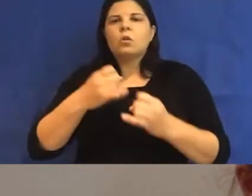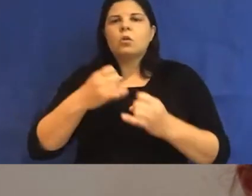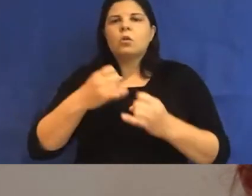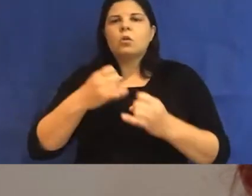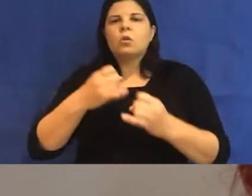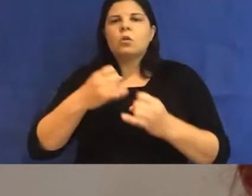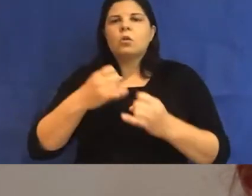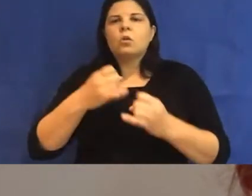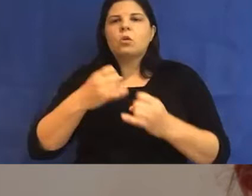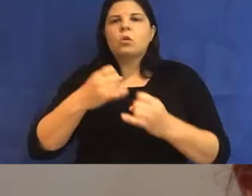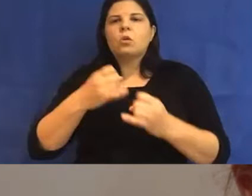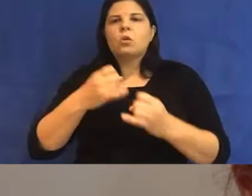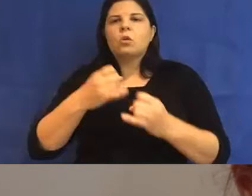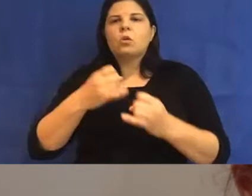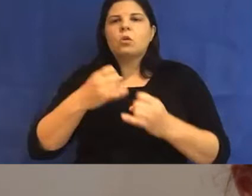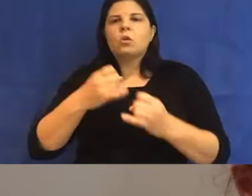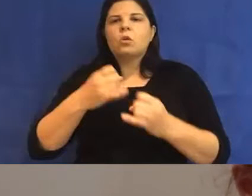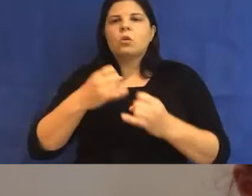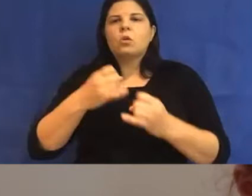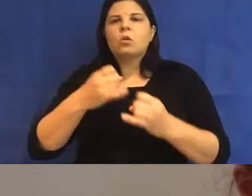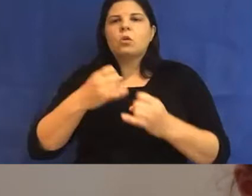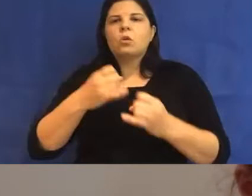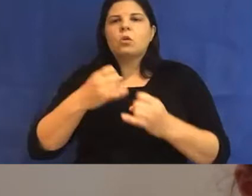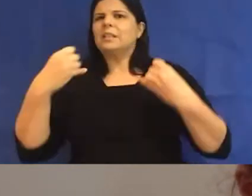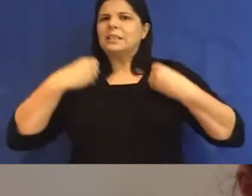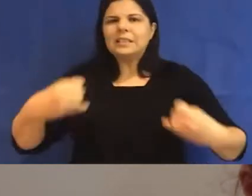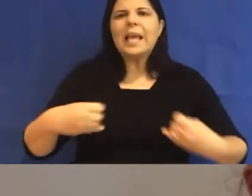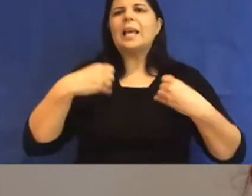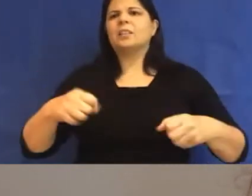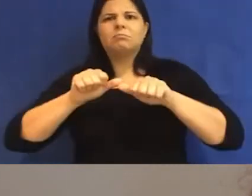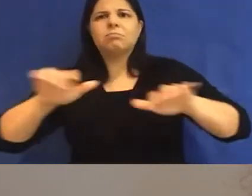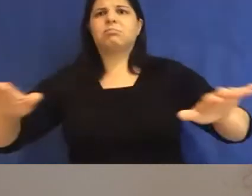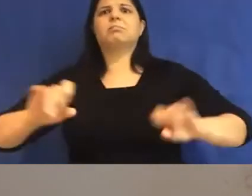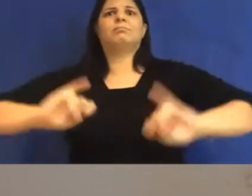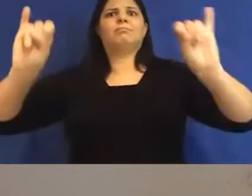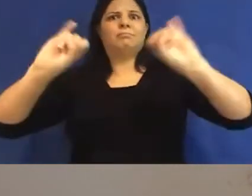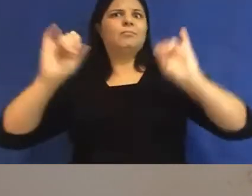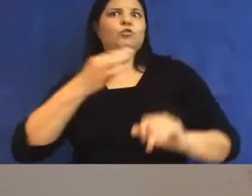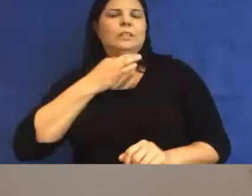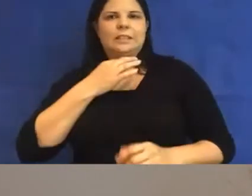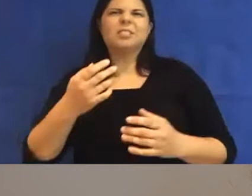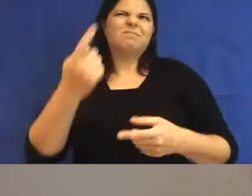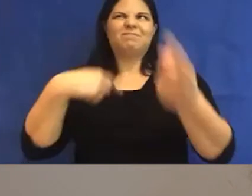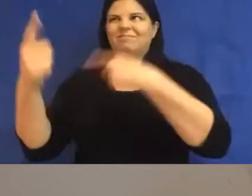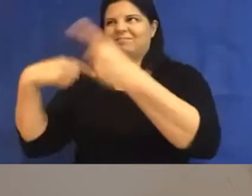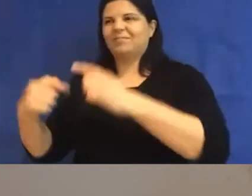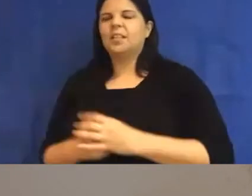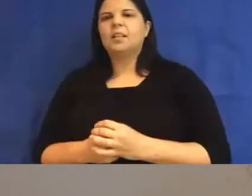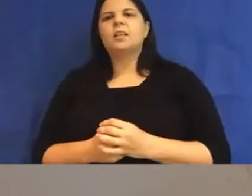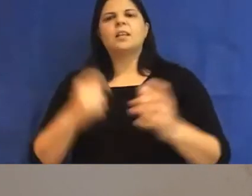famine, financial instability. In this context, the functions of reproduction and care which necessarily attach to the child